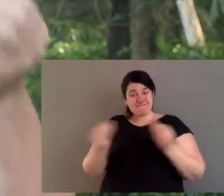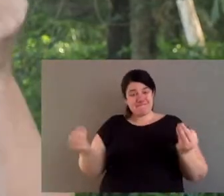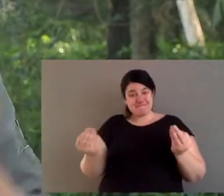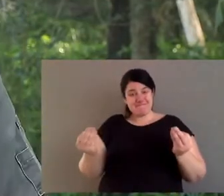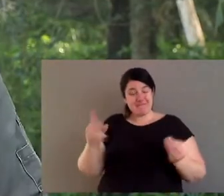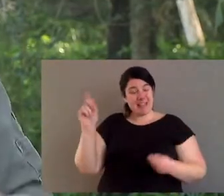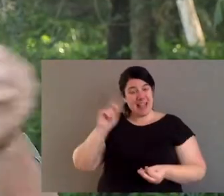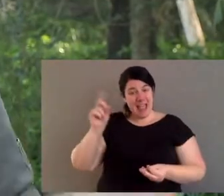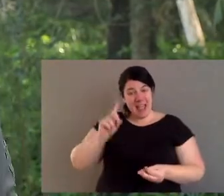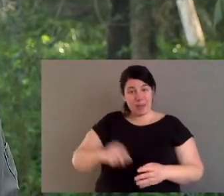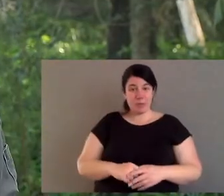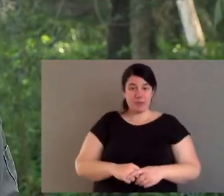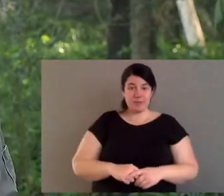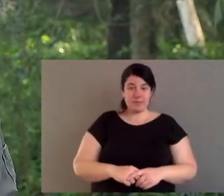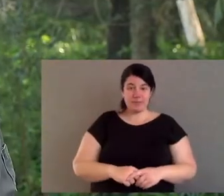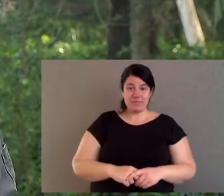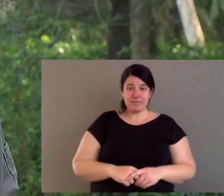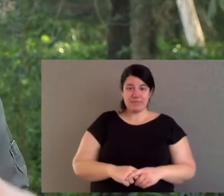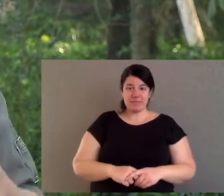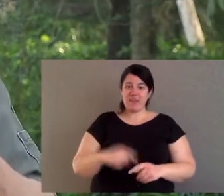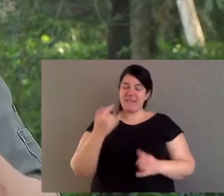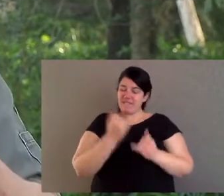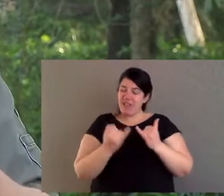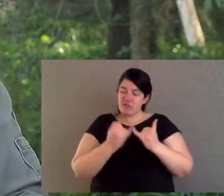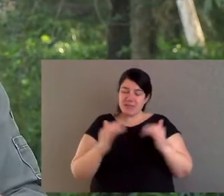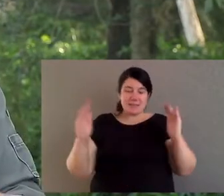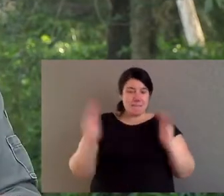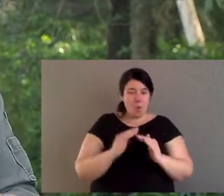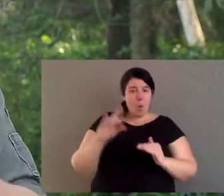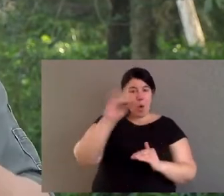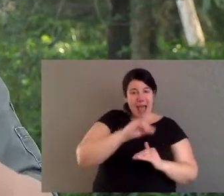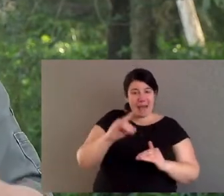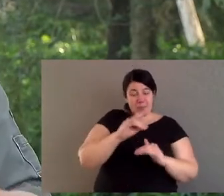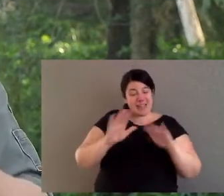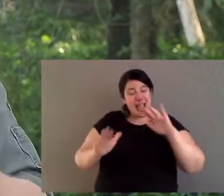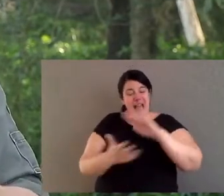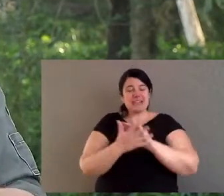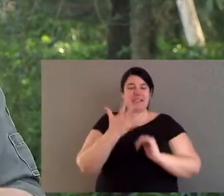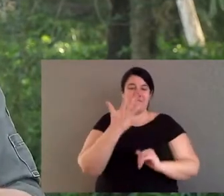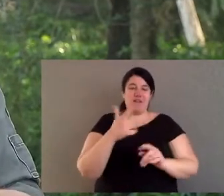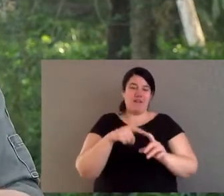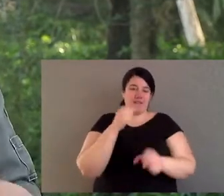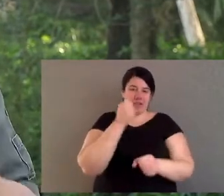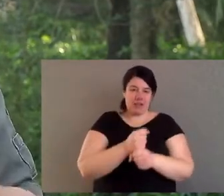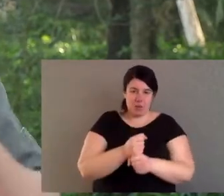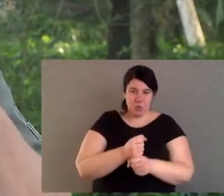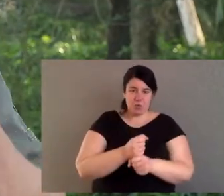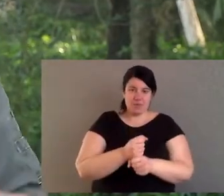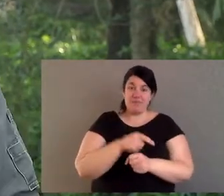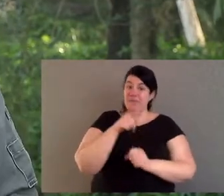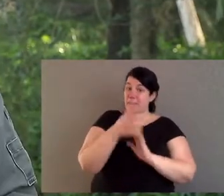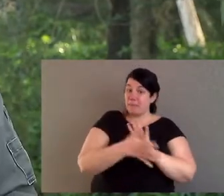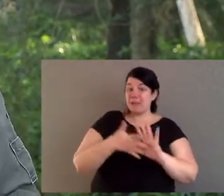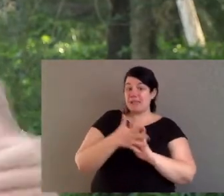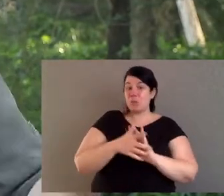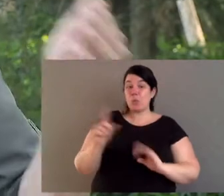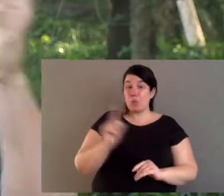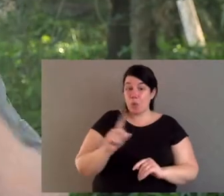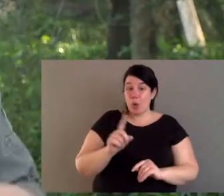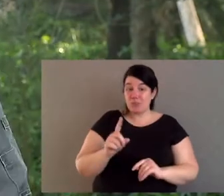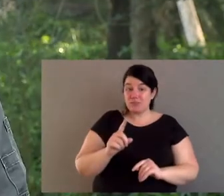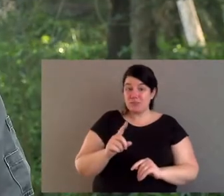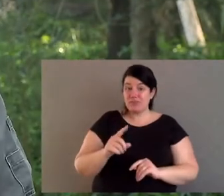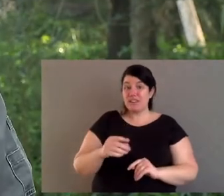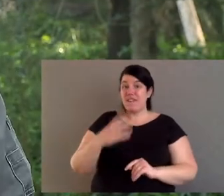missing from our East Coast forests. They're species that are in the critical weight range. That means they weigh less than